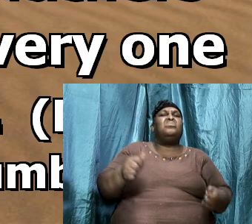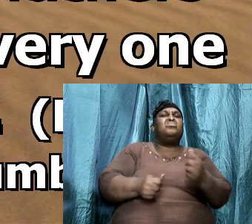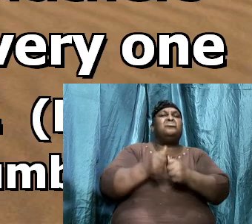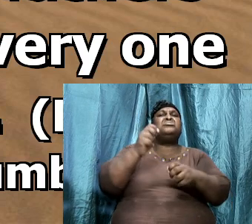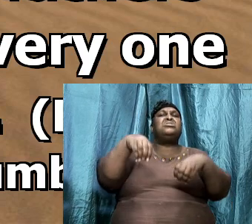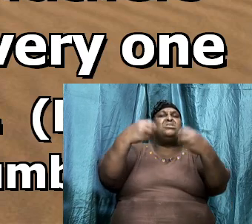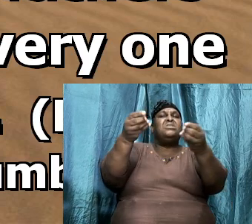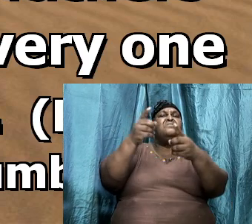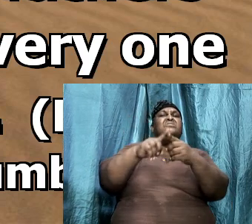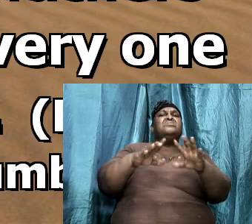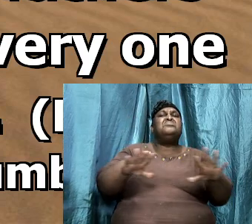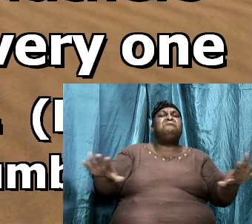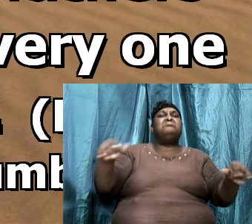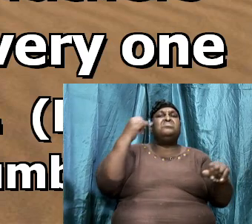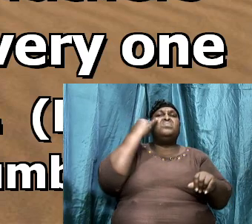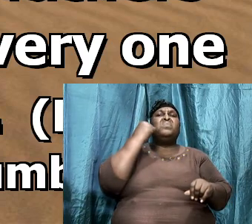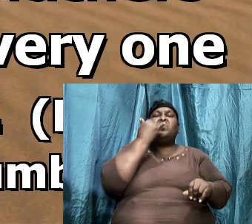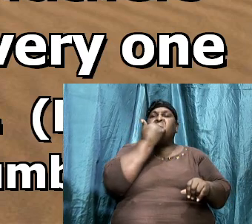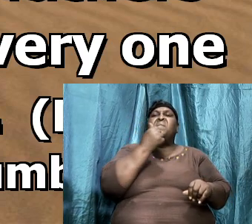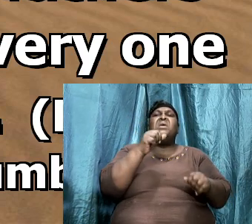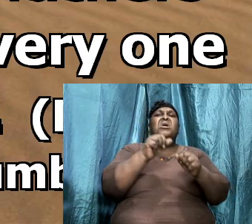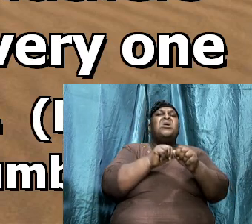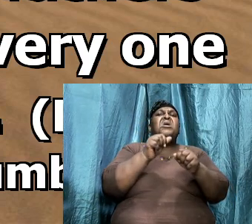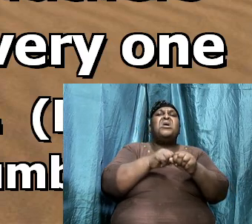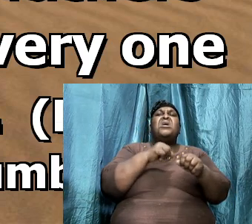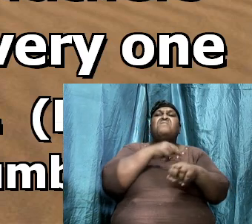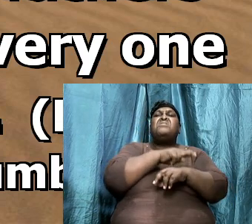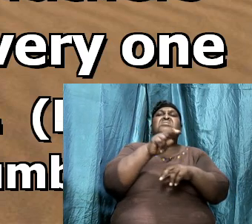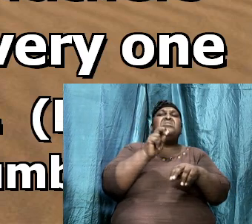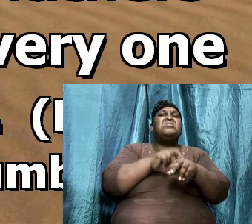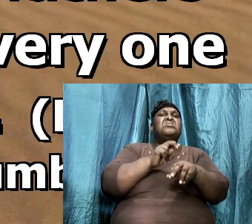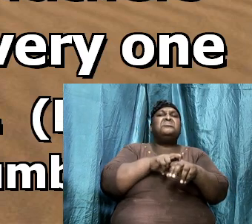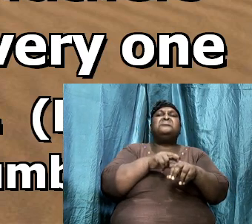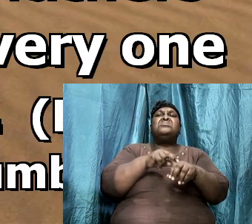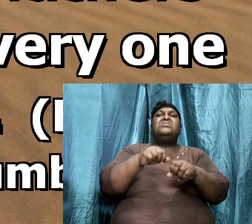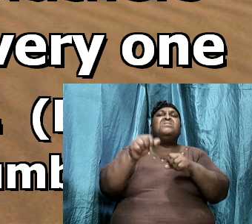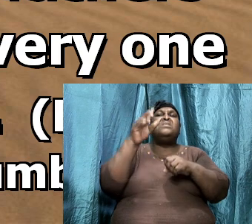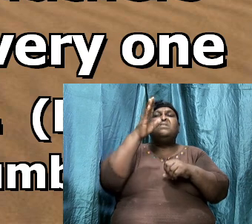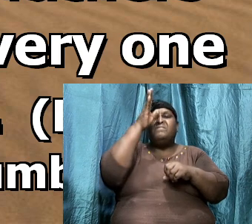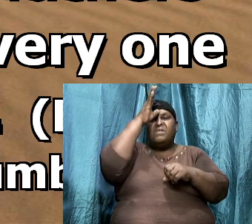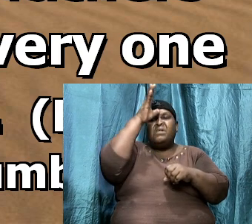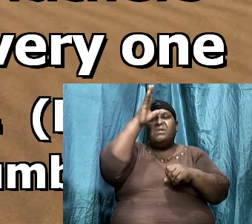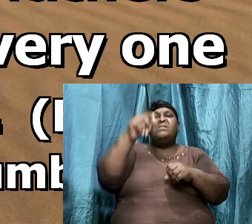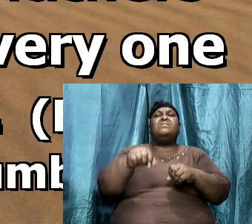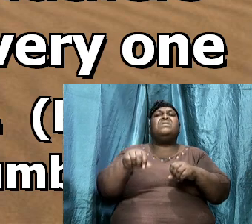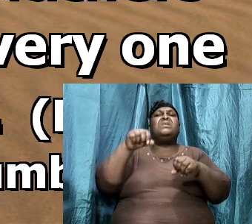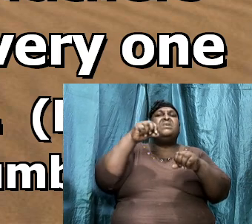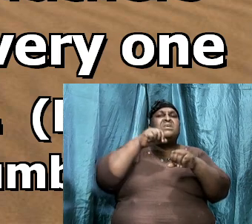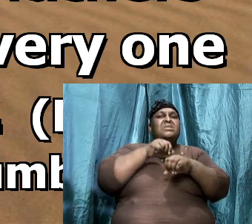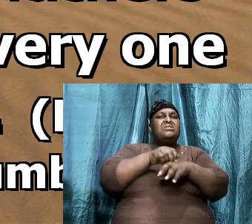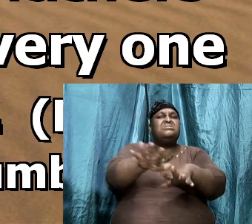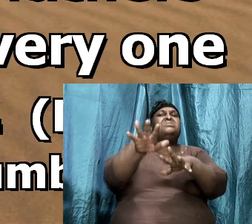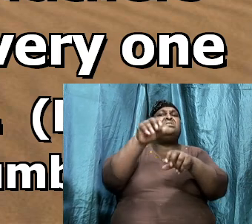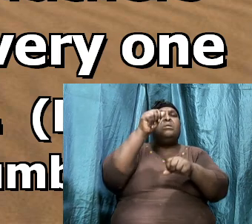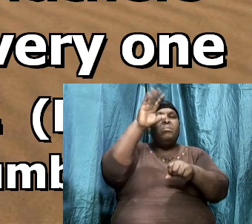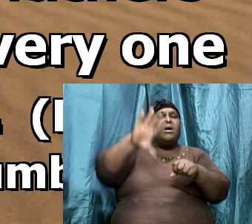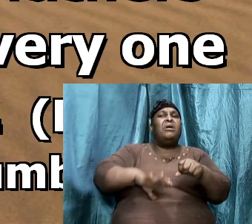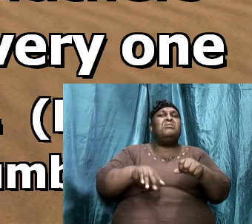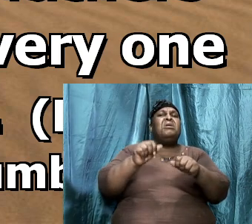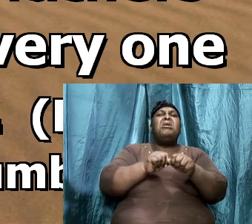of Israel. Every tribe of their fathers shall ye send a man, everyone a ruler